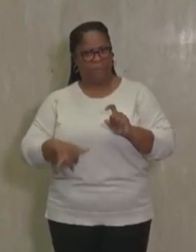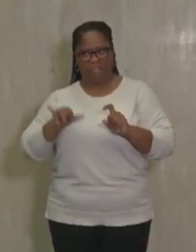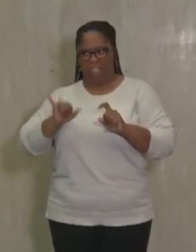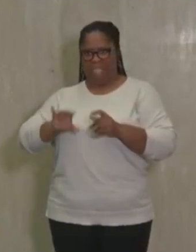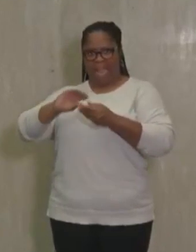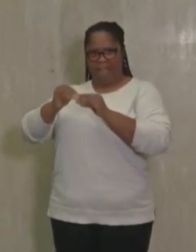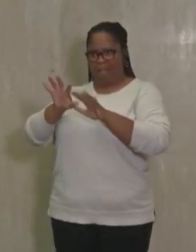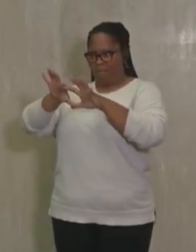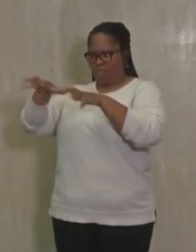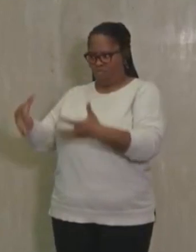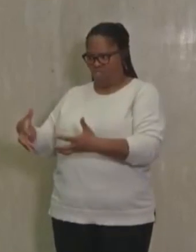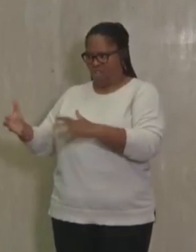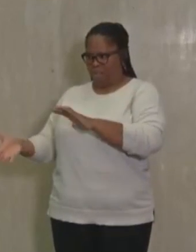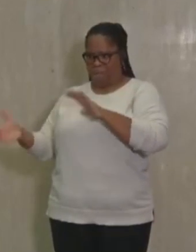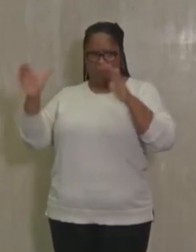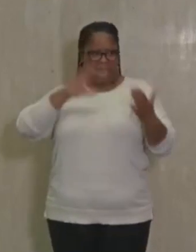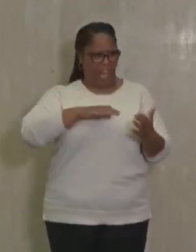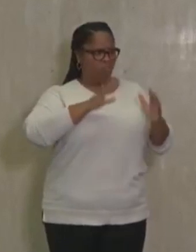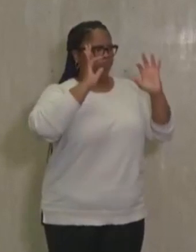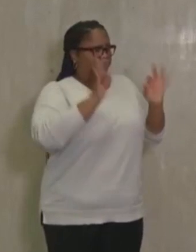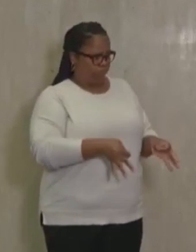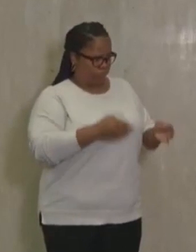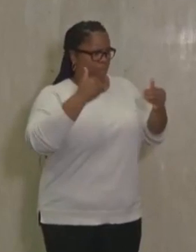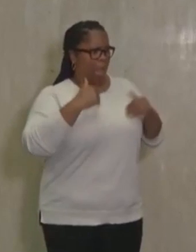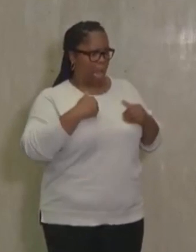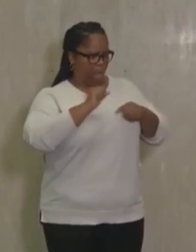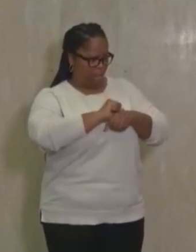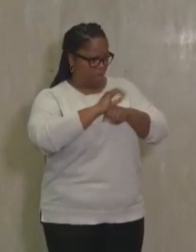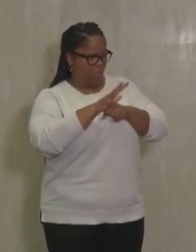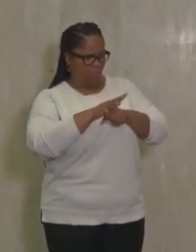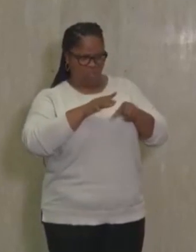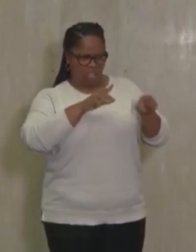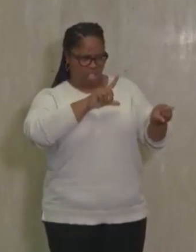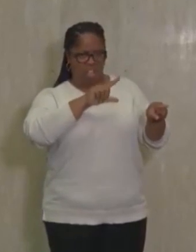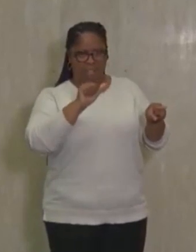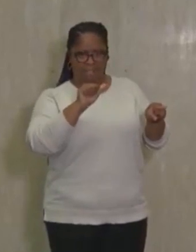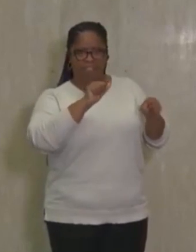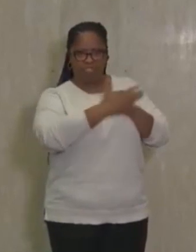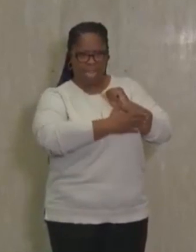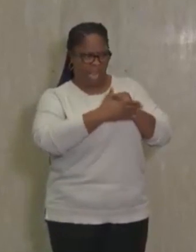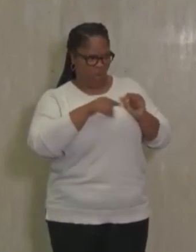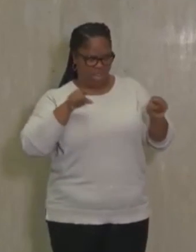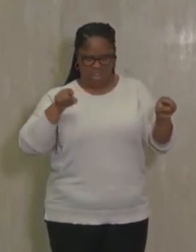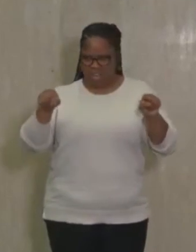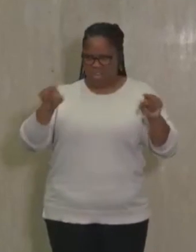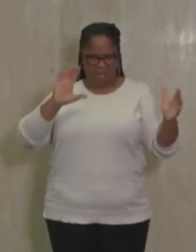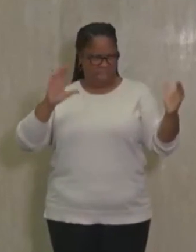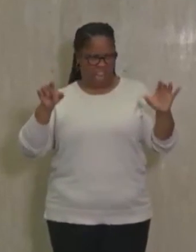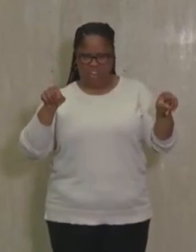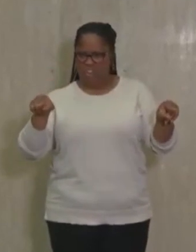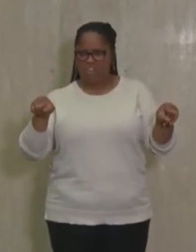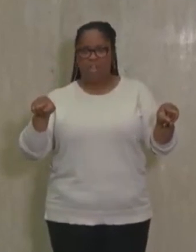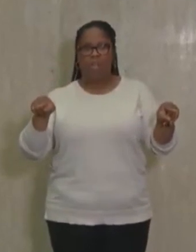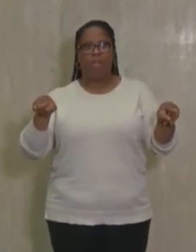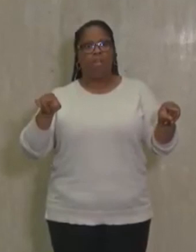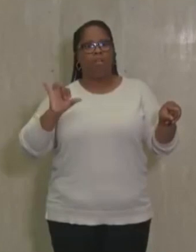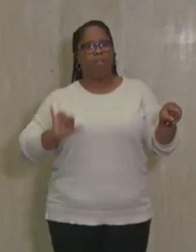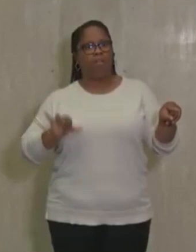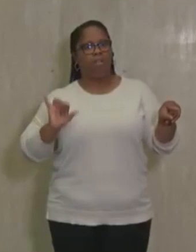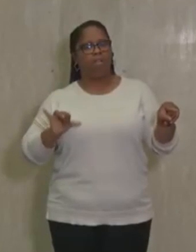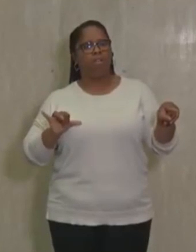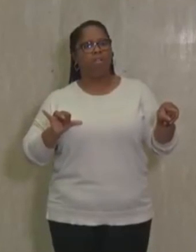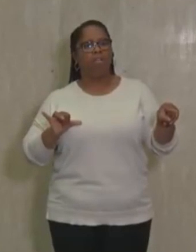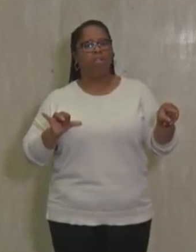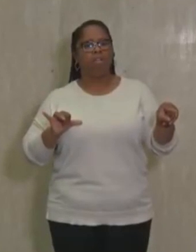to the confirmed cases to COVID-19 in Los Angeles County. What we get is that the number